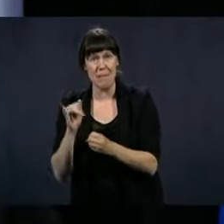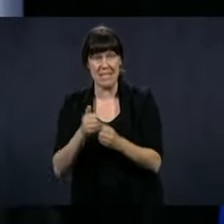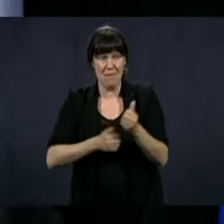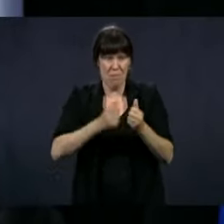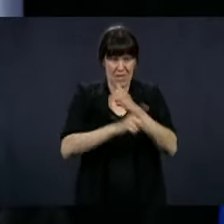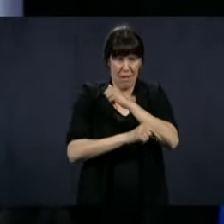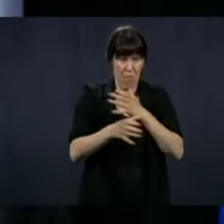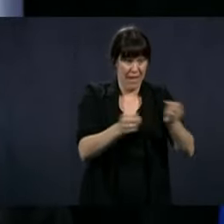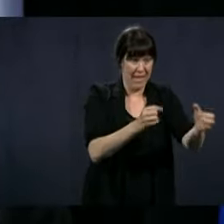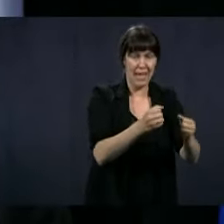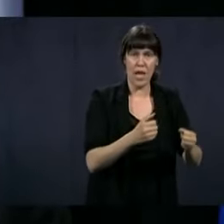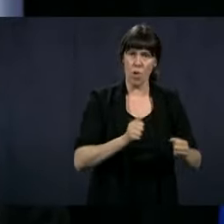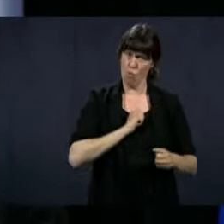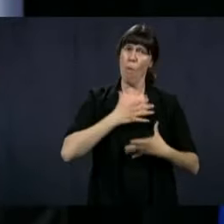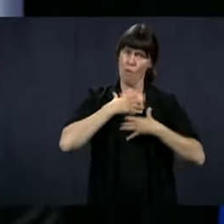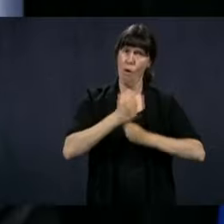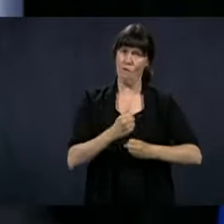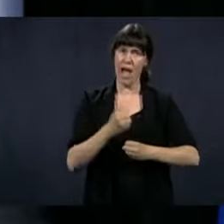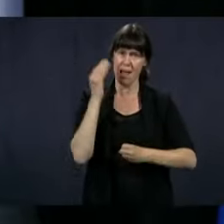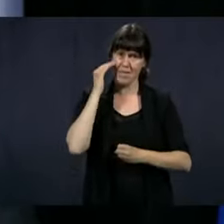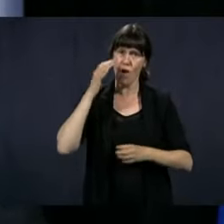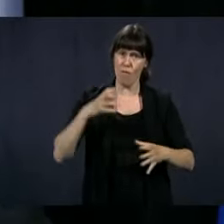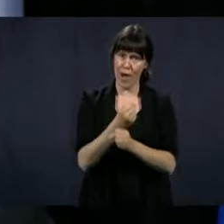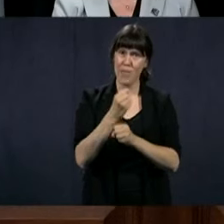we will find people within the population.